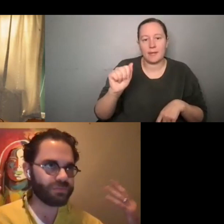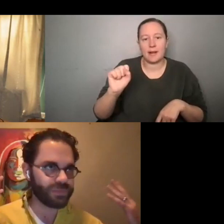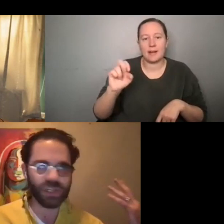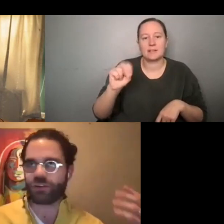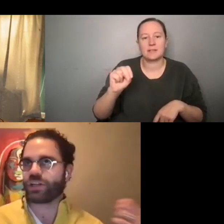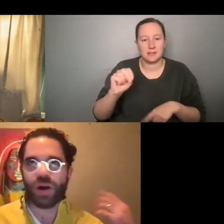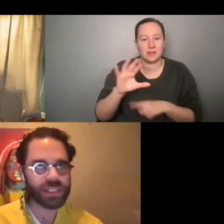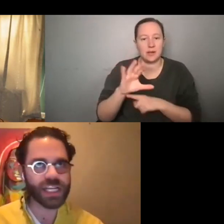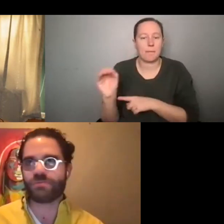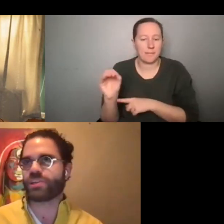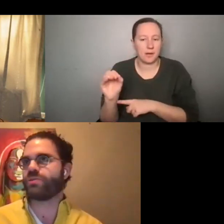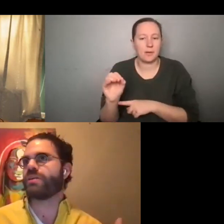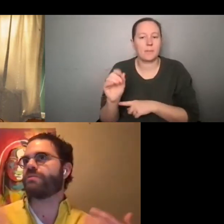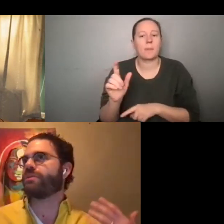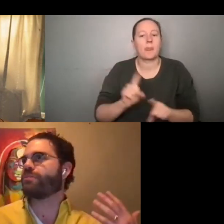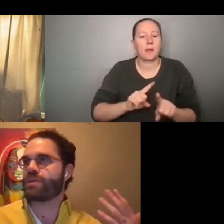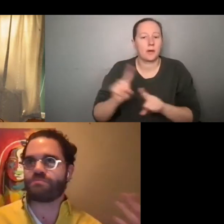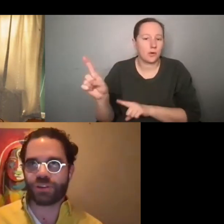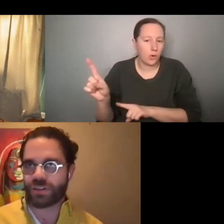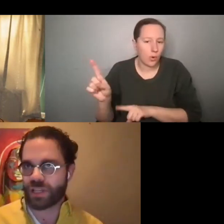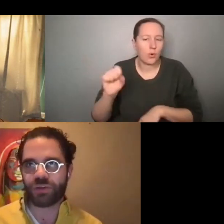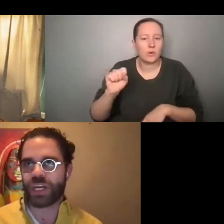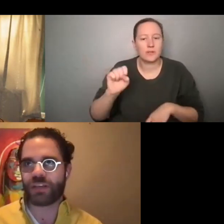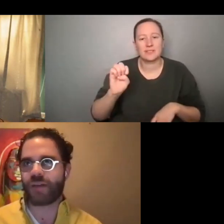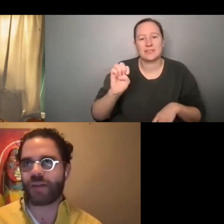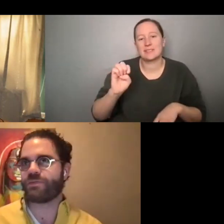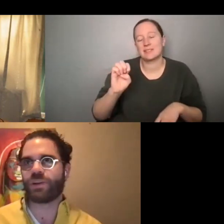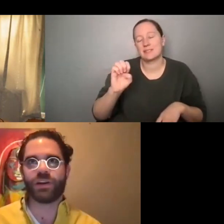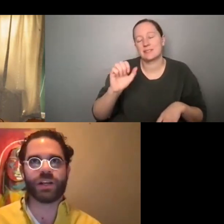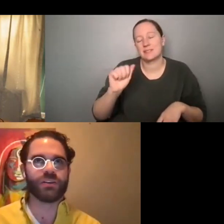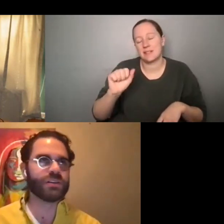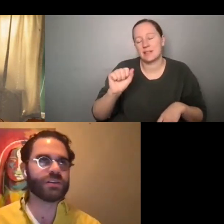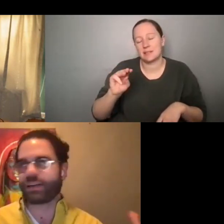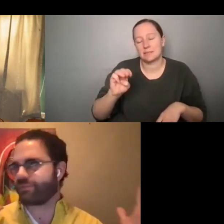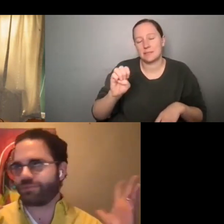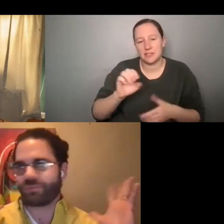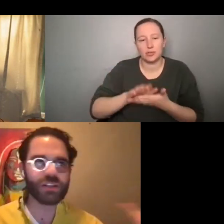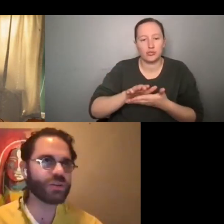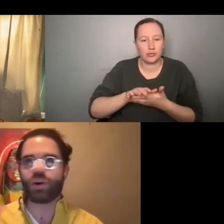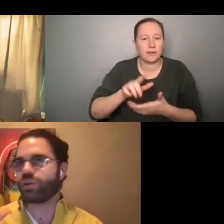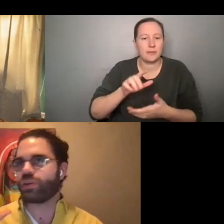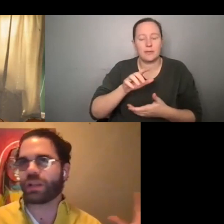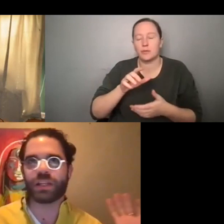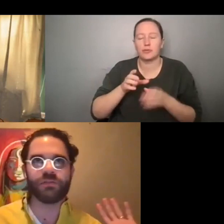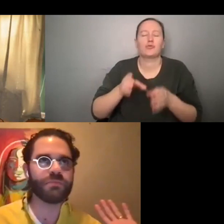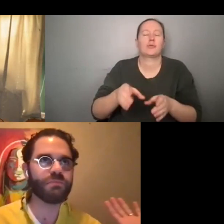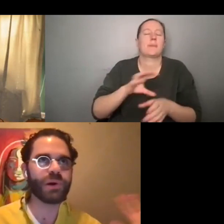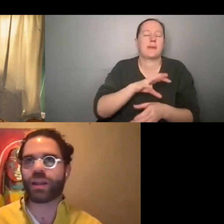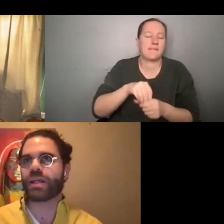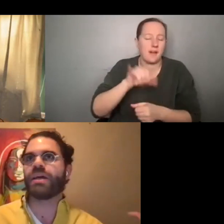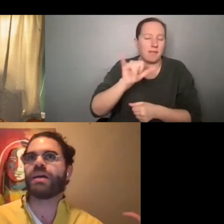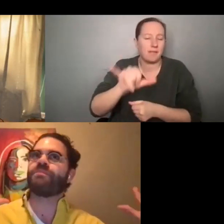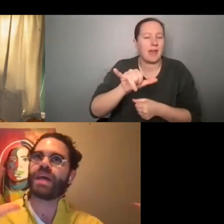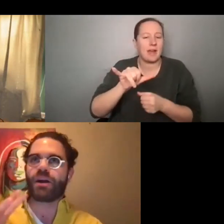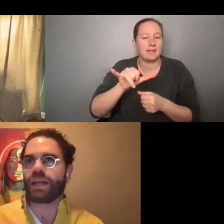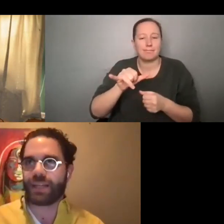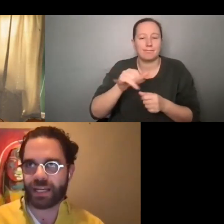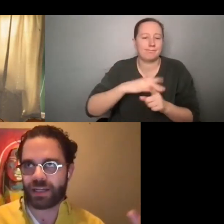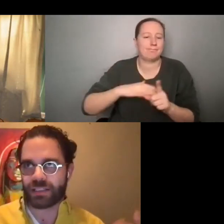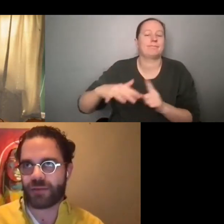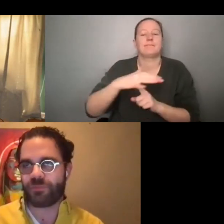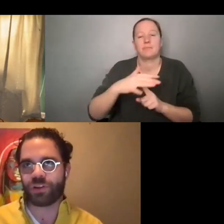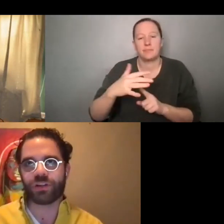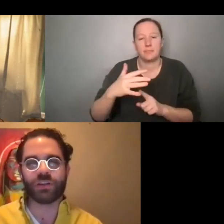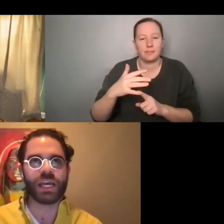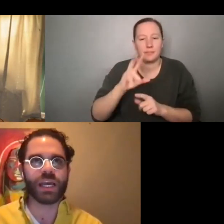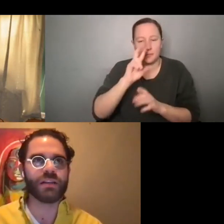Got to, you know, go on Sesame Street, you know, be immersed in that creative atmosphere. And I was just like, this is the world I want to live in, but how can I